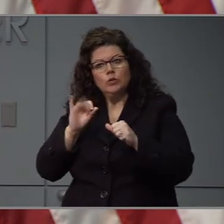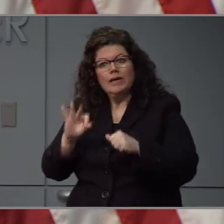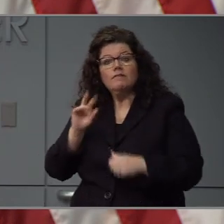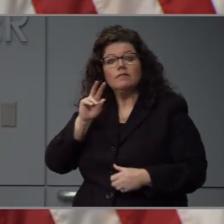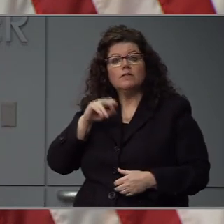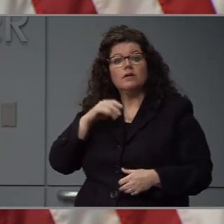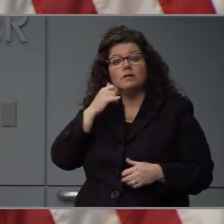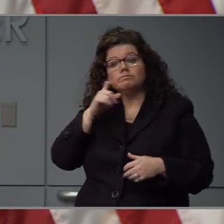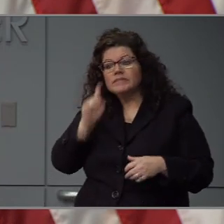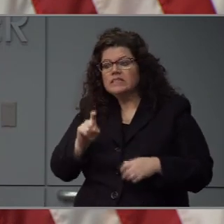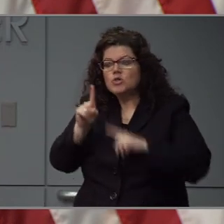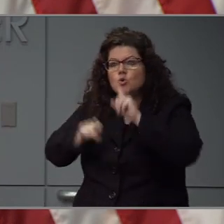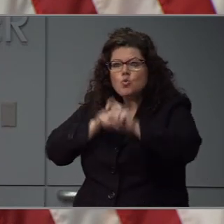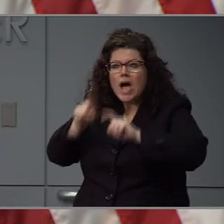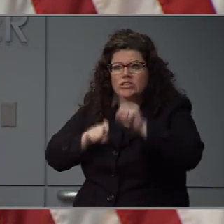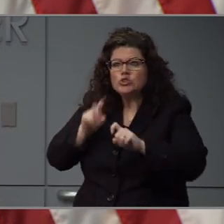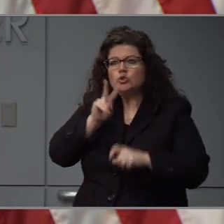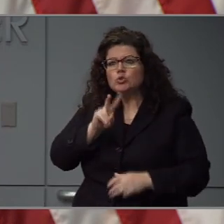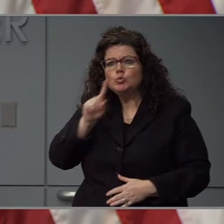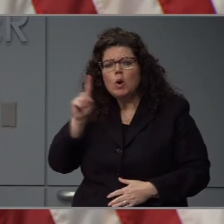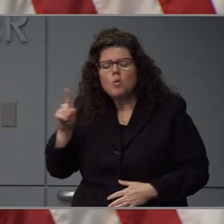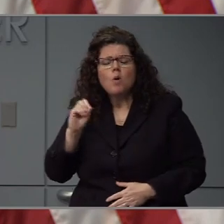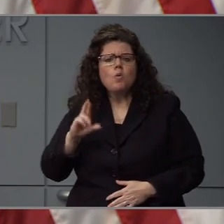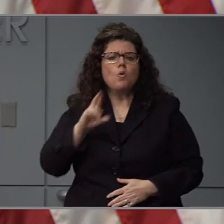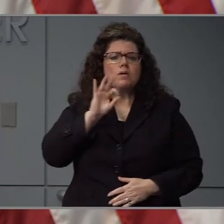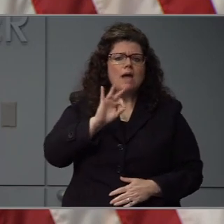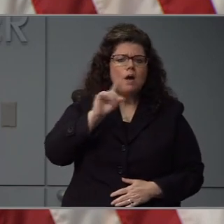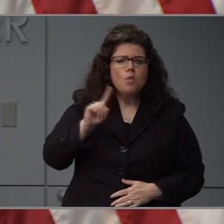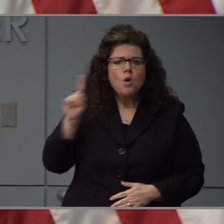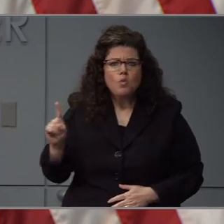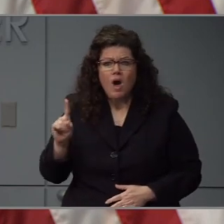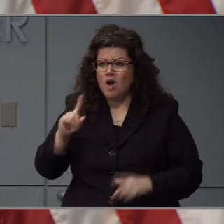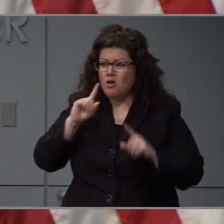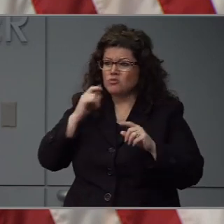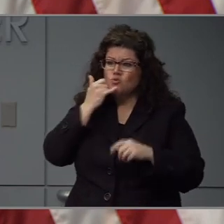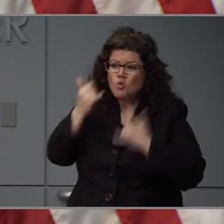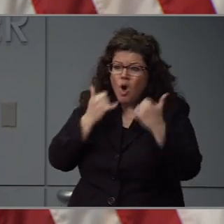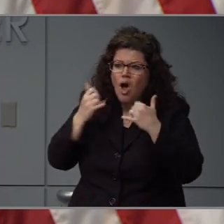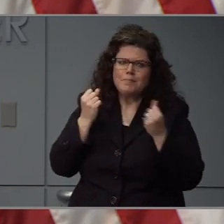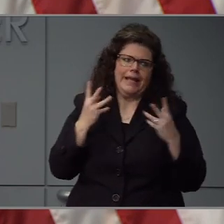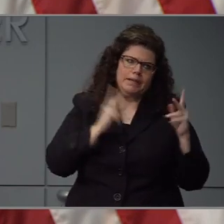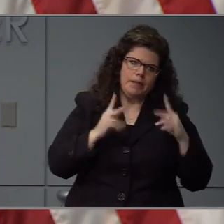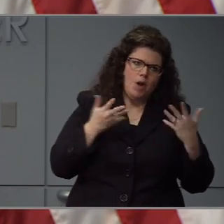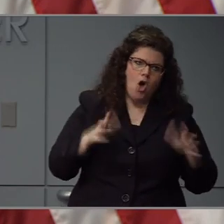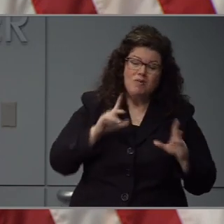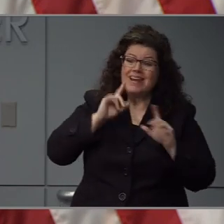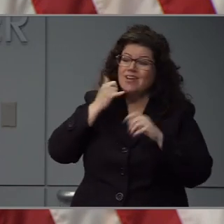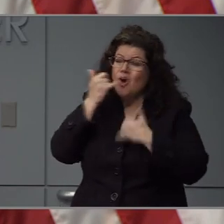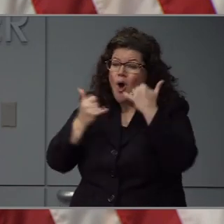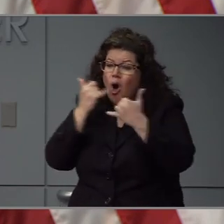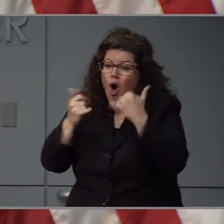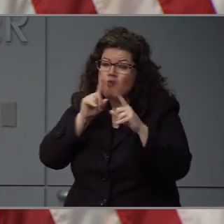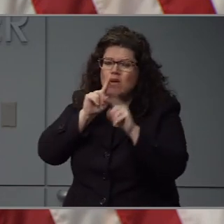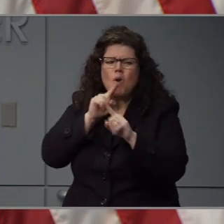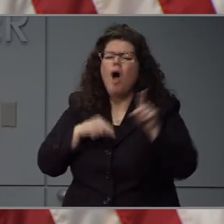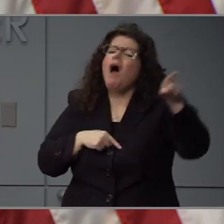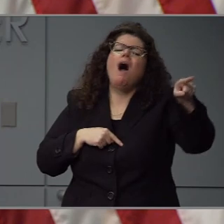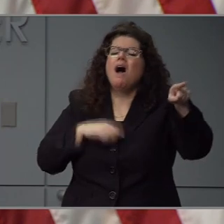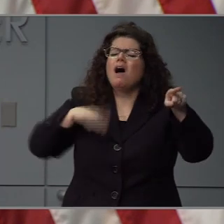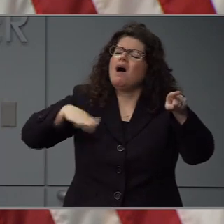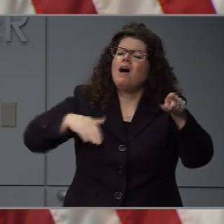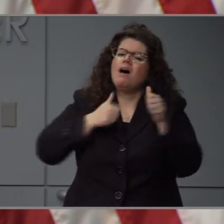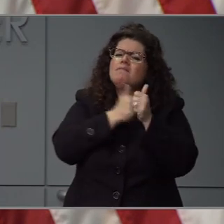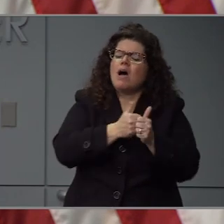receiving far too many calls from people wanting to report where social distancing is not being observed. Please stay at home,